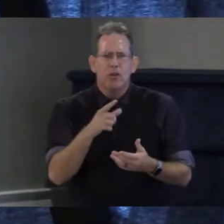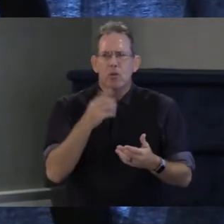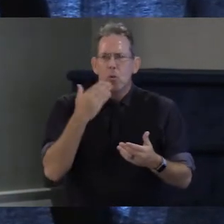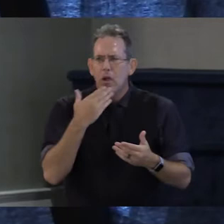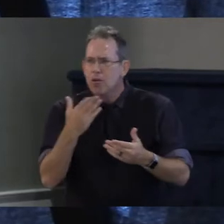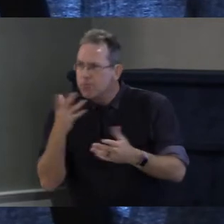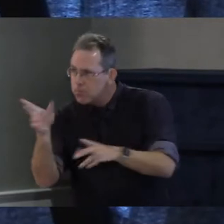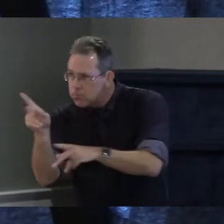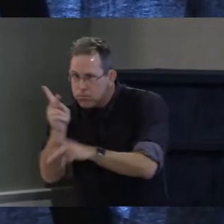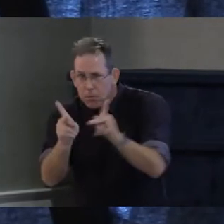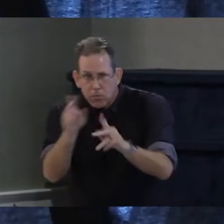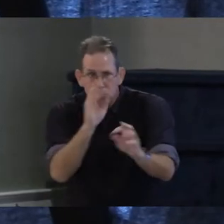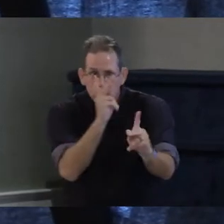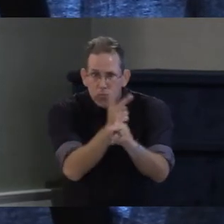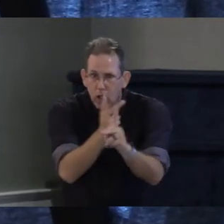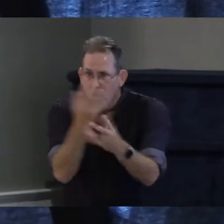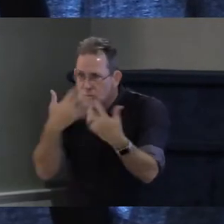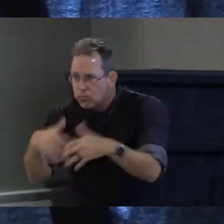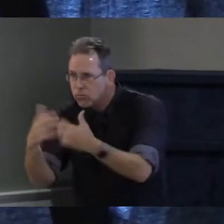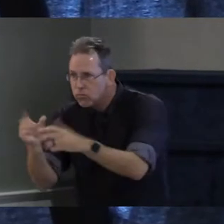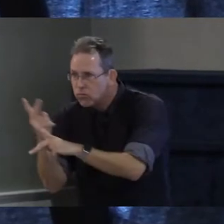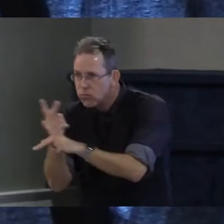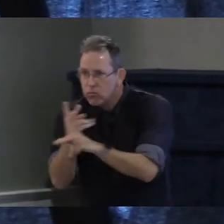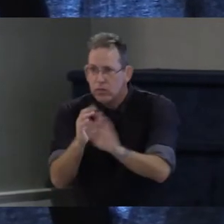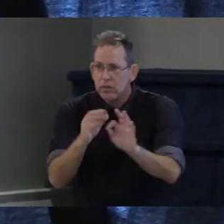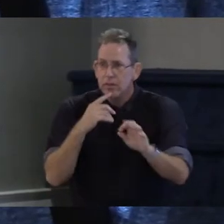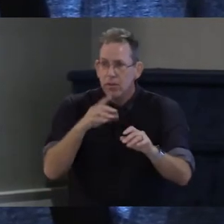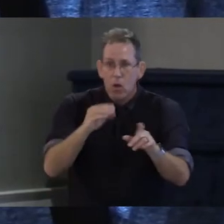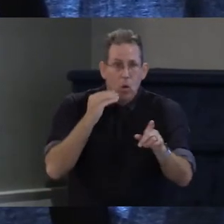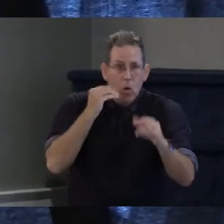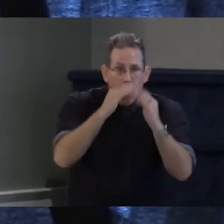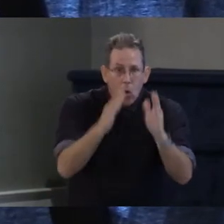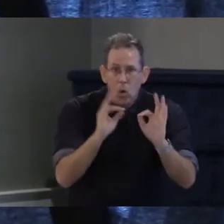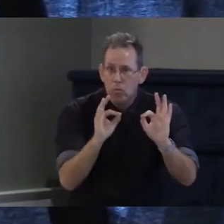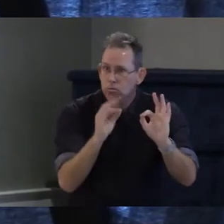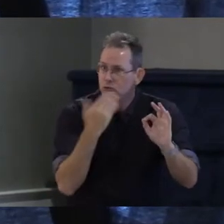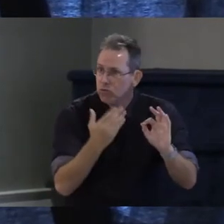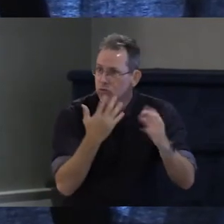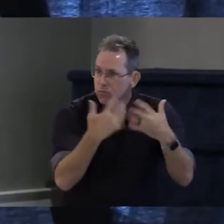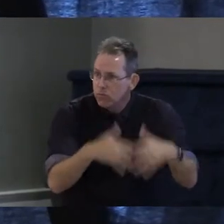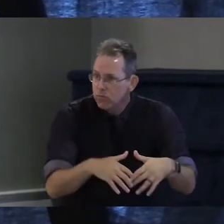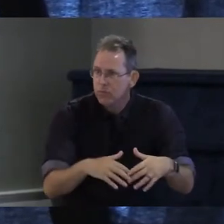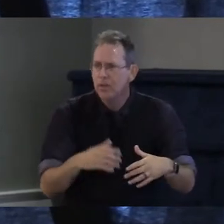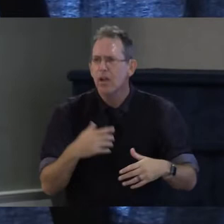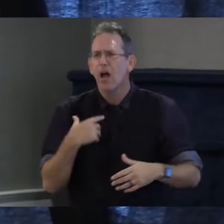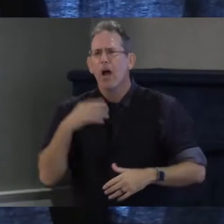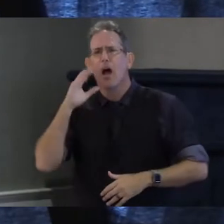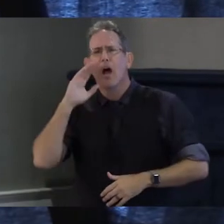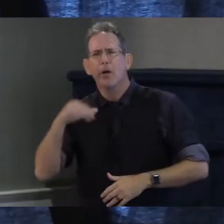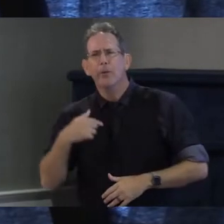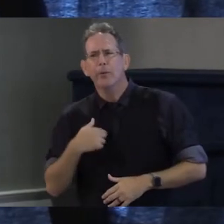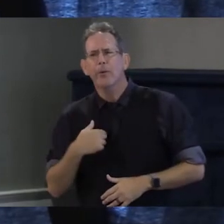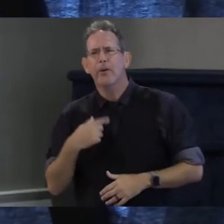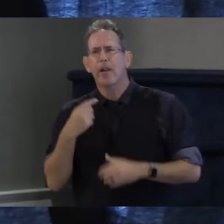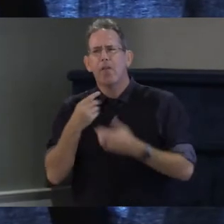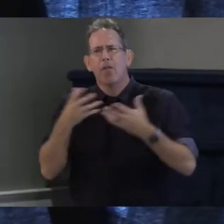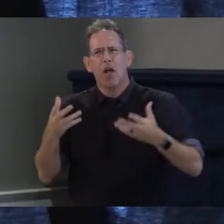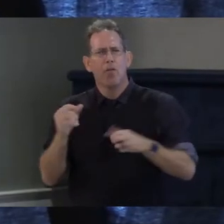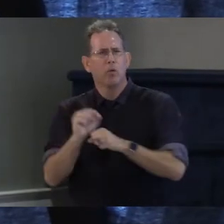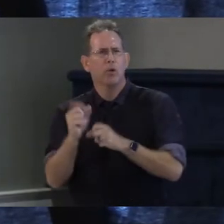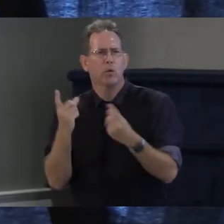system by their home community and I know that we've done a lot of work here in the legislature